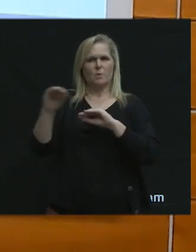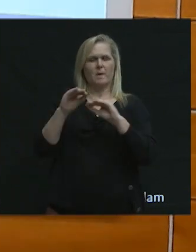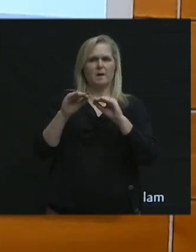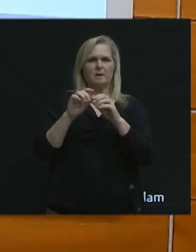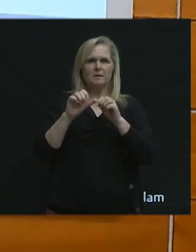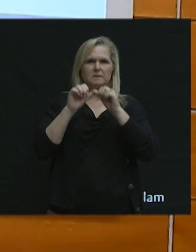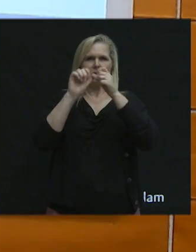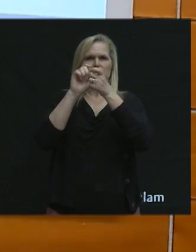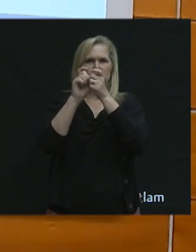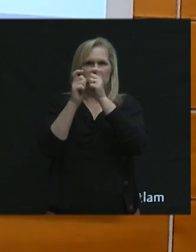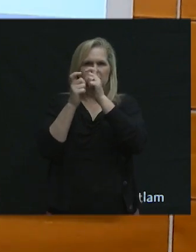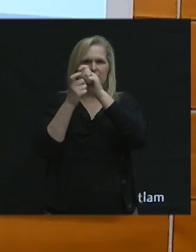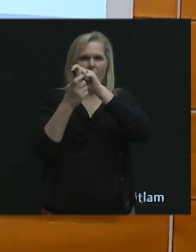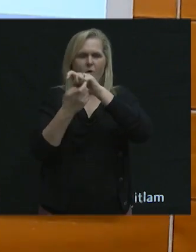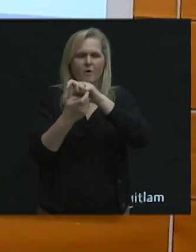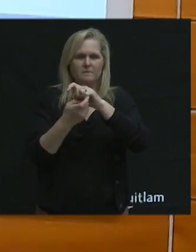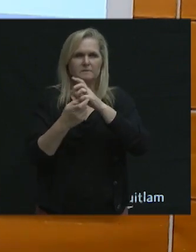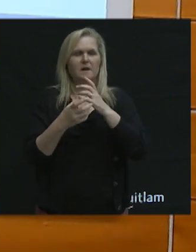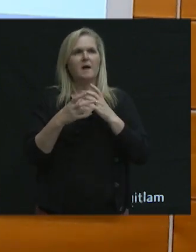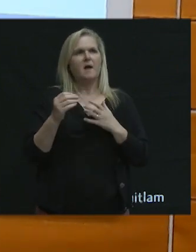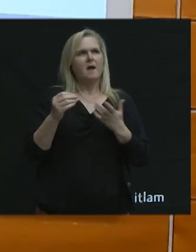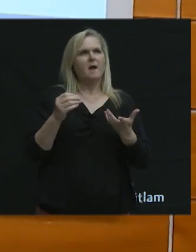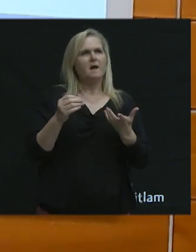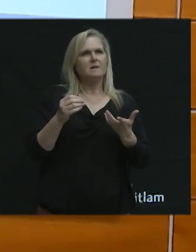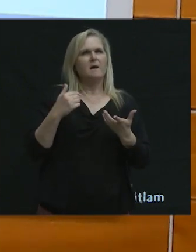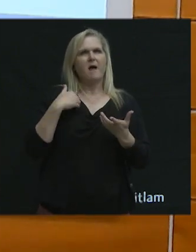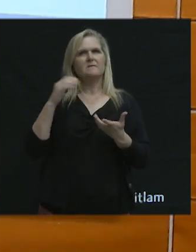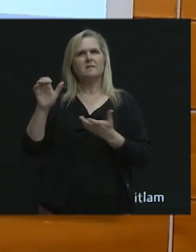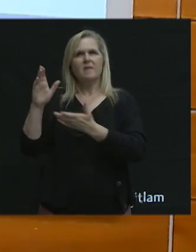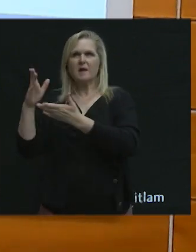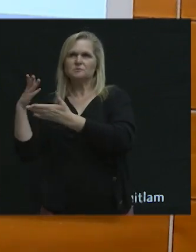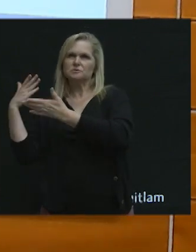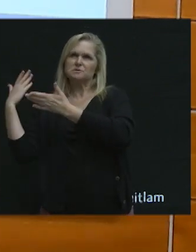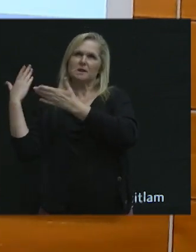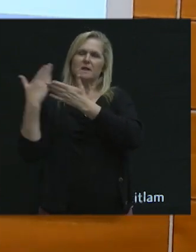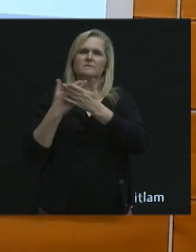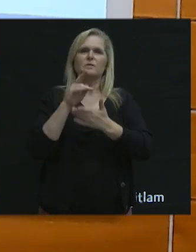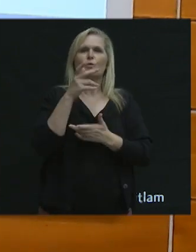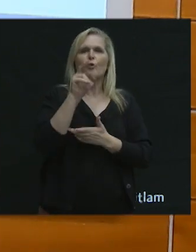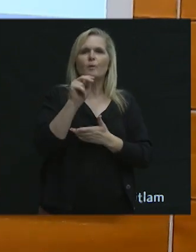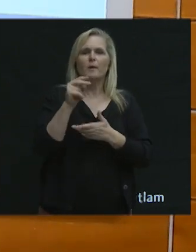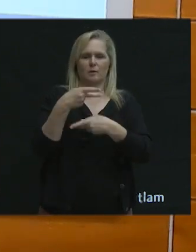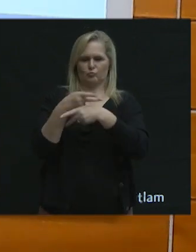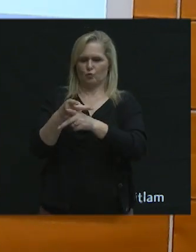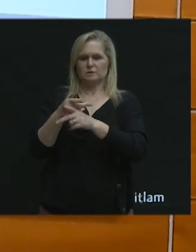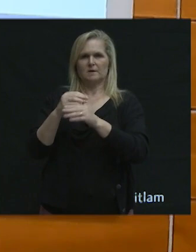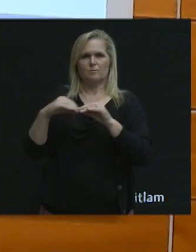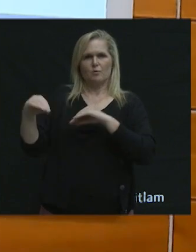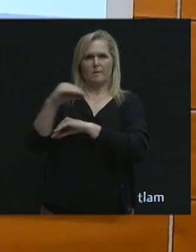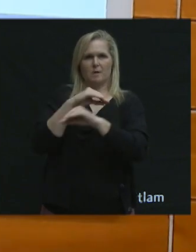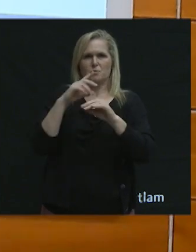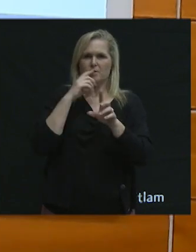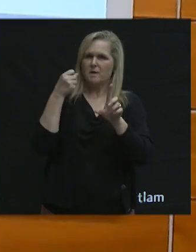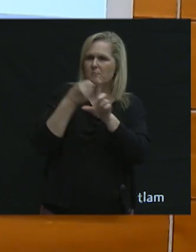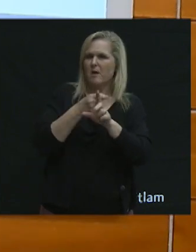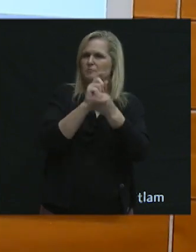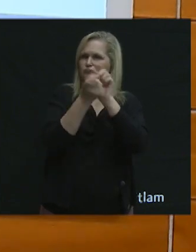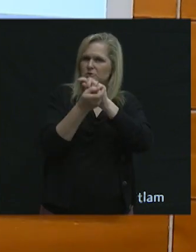A lot of us are now buying things online and having deliveries so that urban goods movement is changing. Some of the